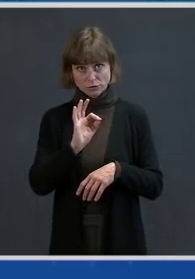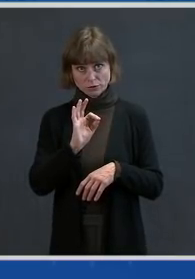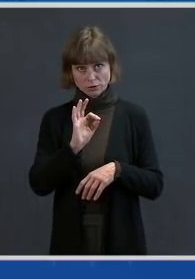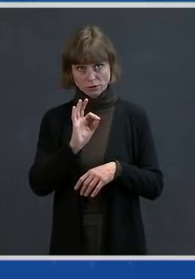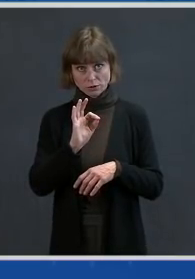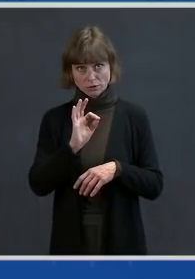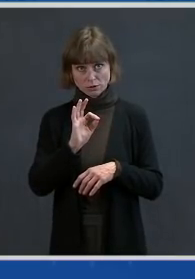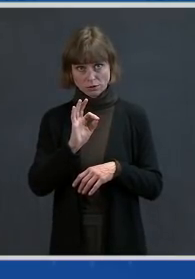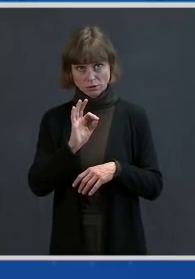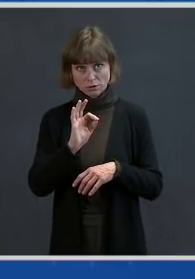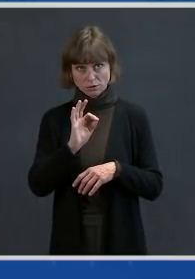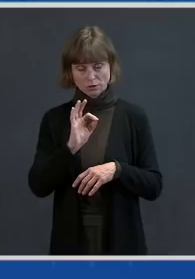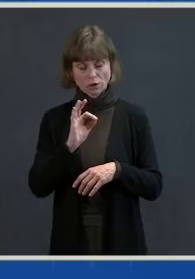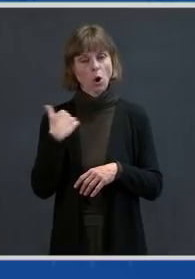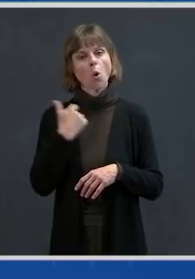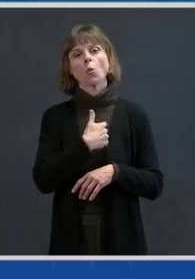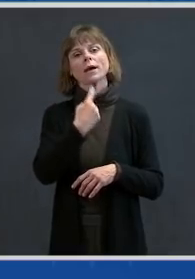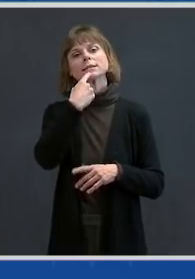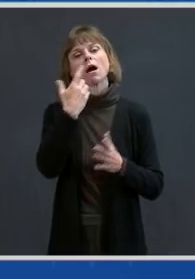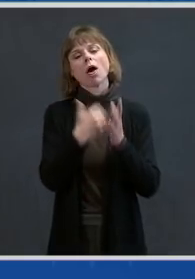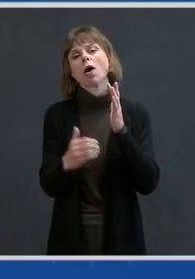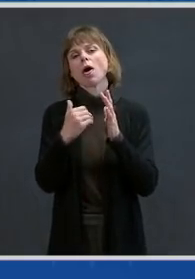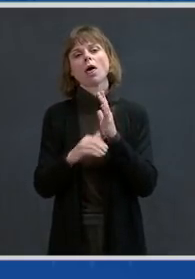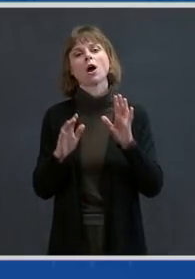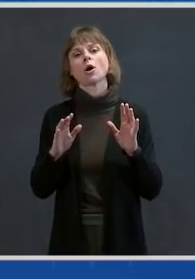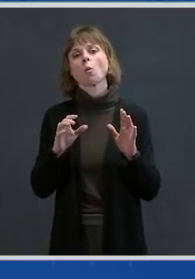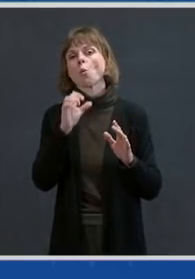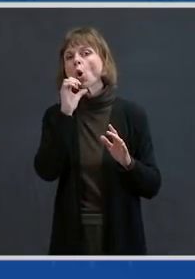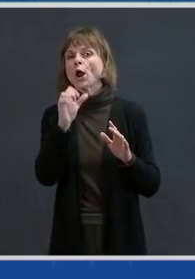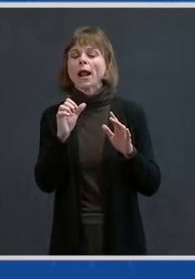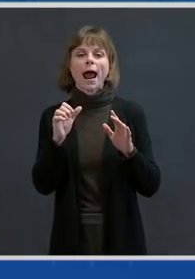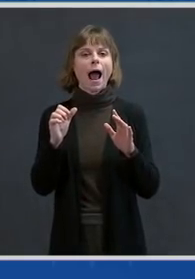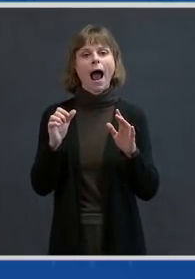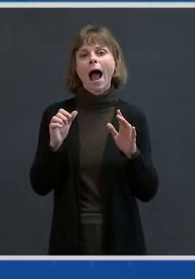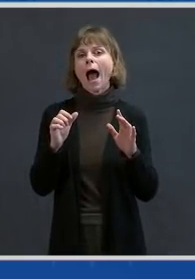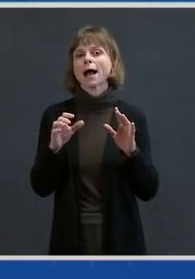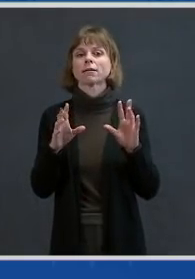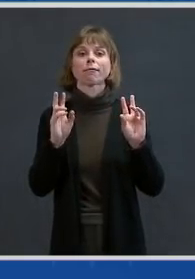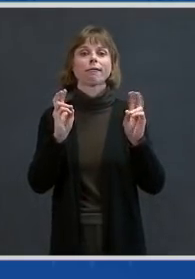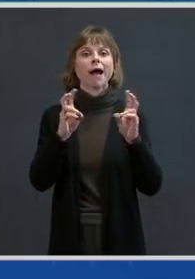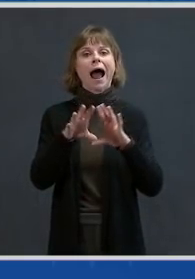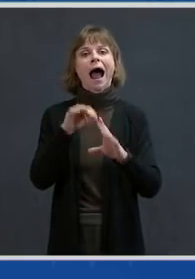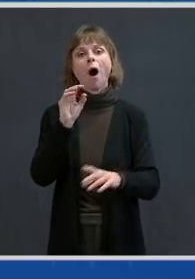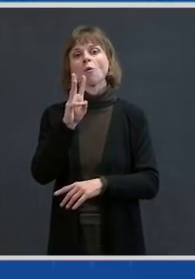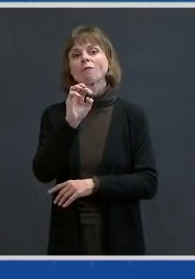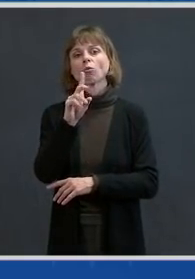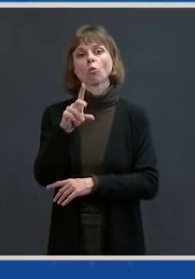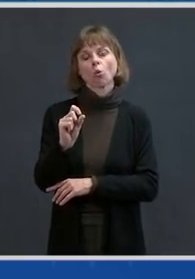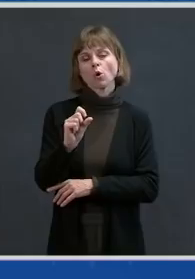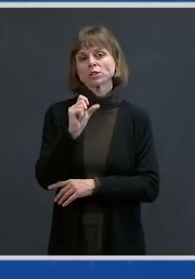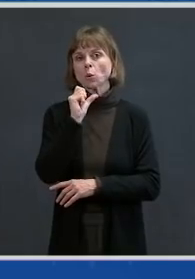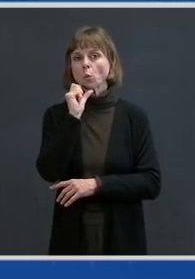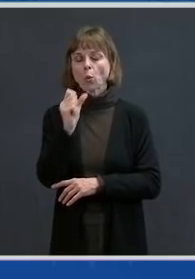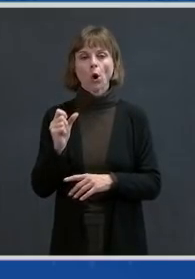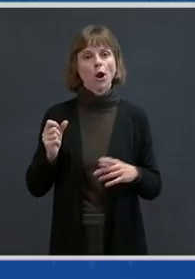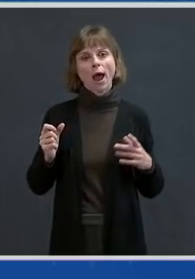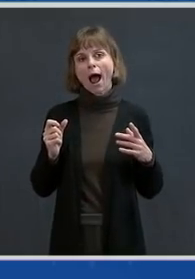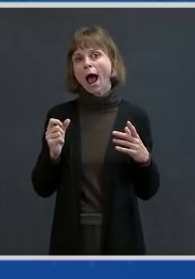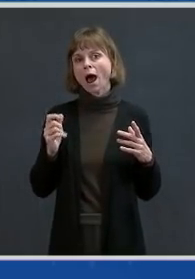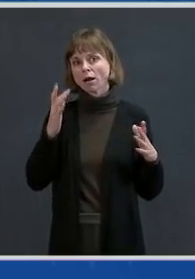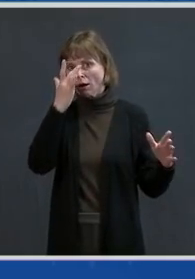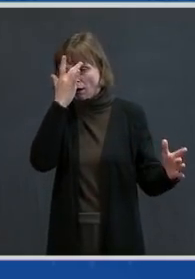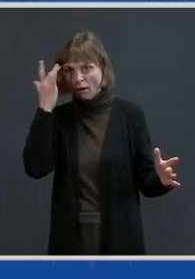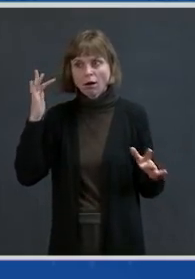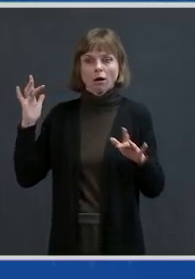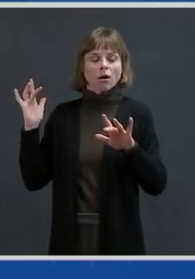not out of it yet. We're not out of the woods yet. What will it take to get out of the woods? Can you please be